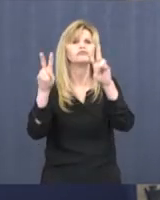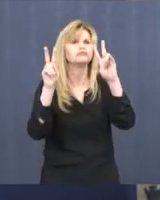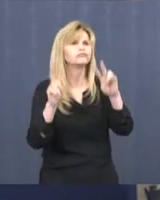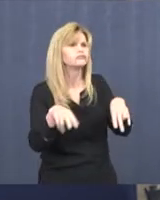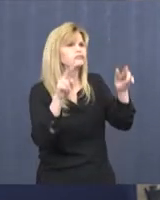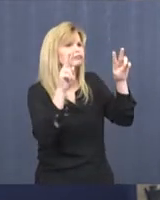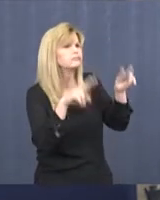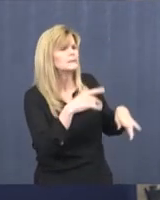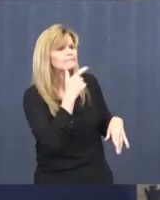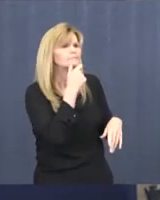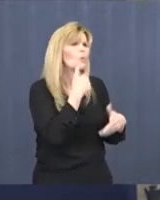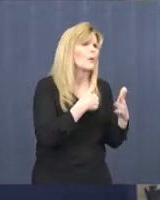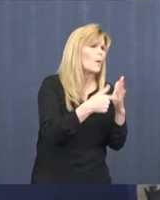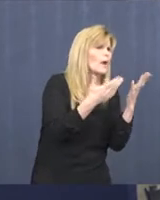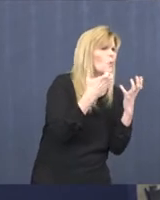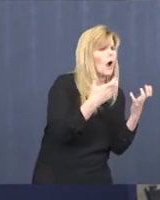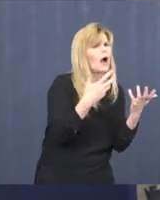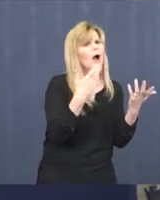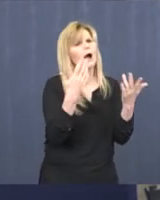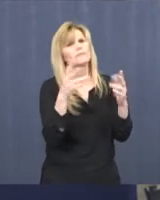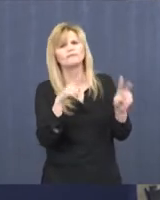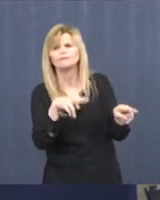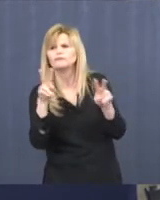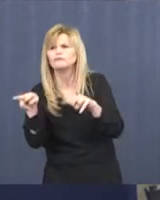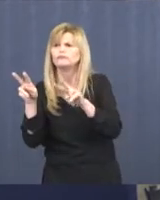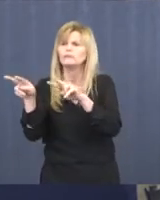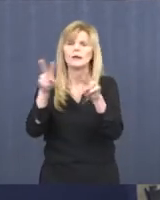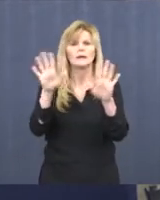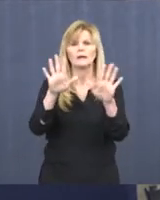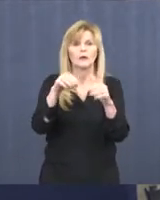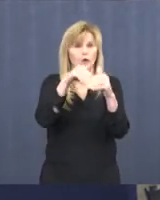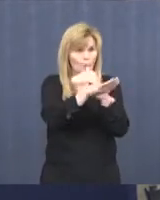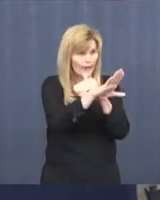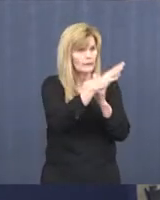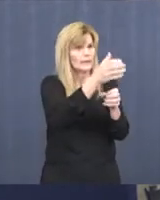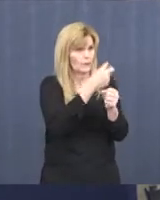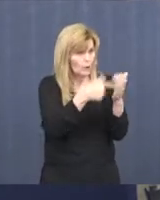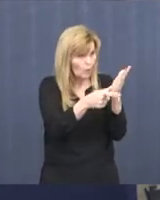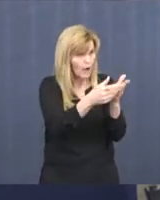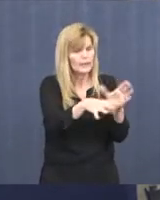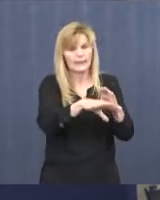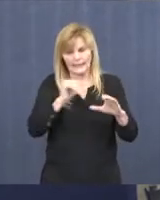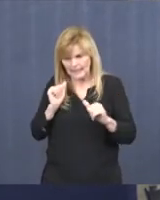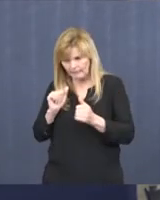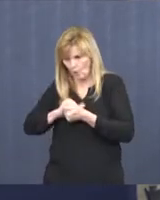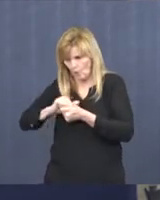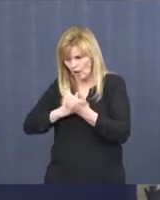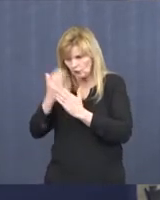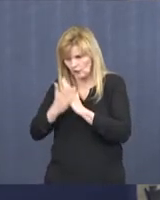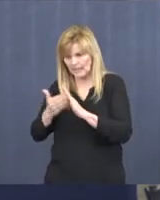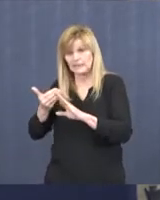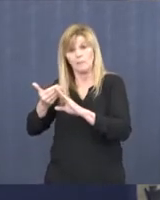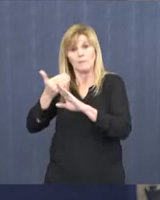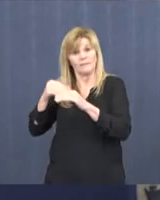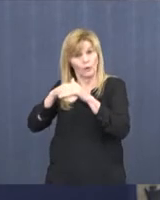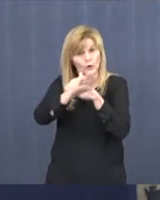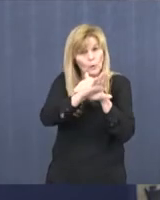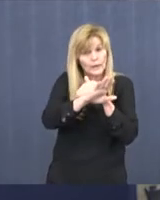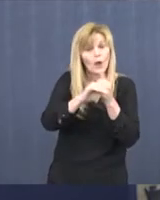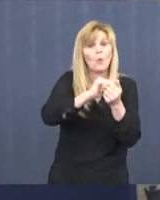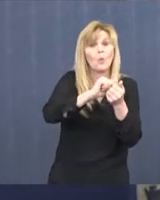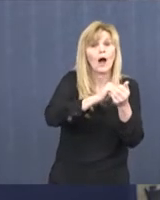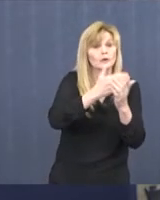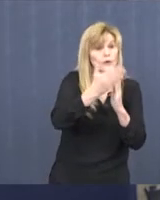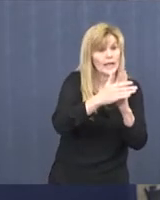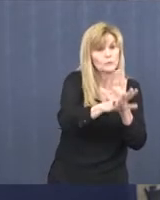try to figure out what you're going to have for the next five days. Make a list. Get in, get out. Wash your hands before and after. And then physically distance yourself